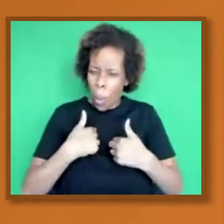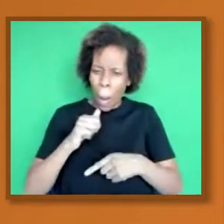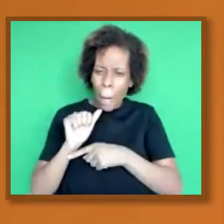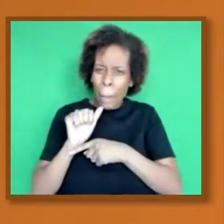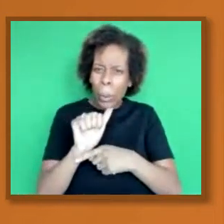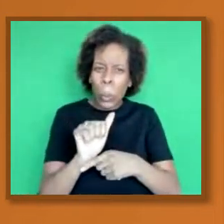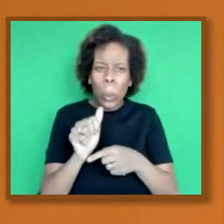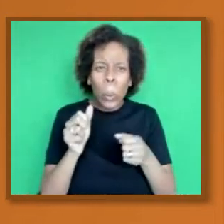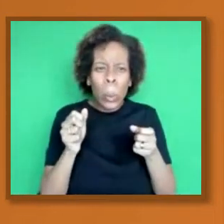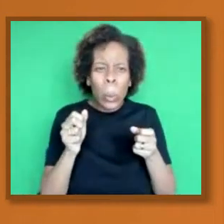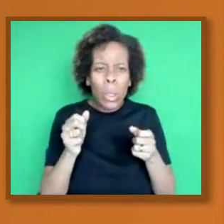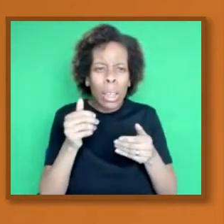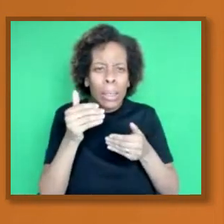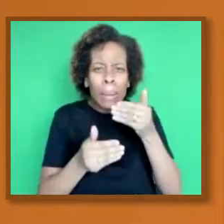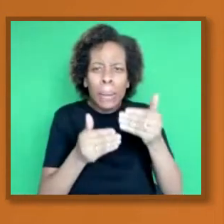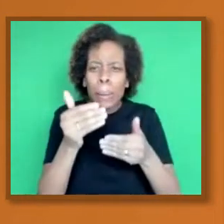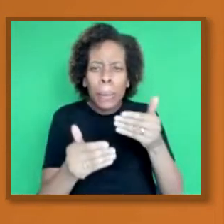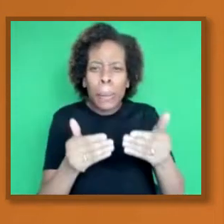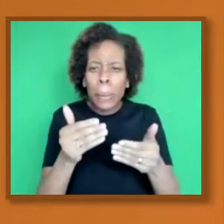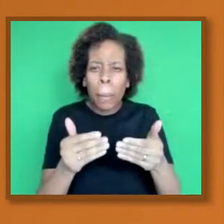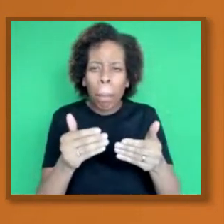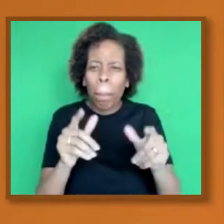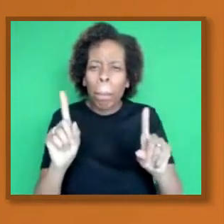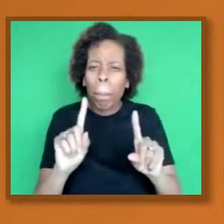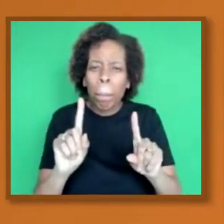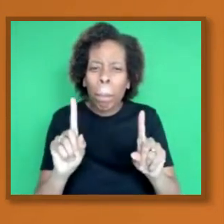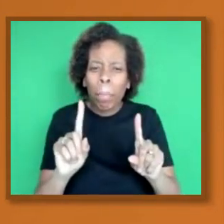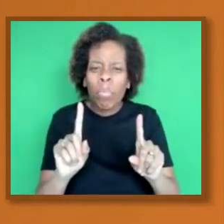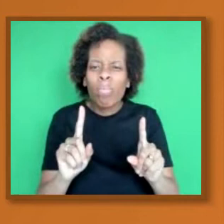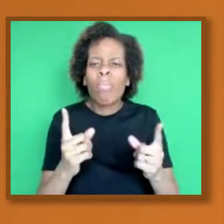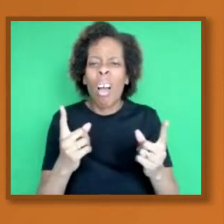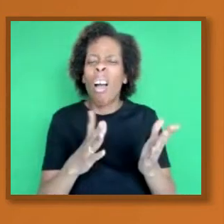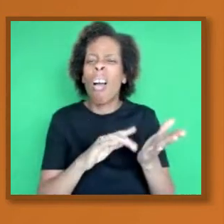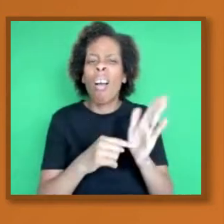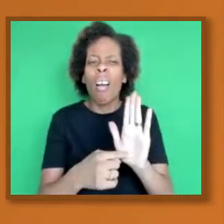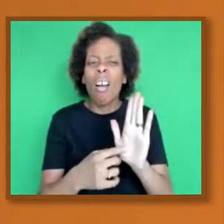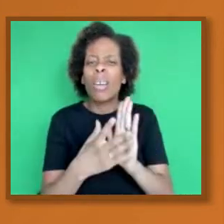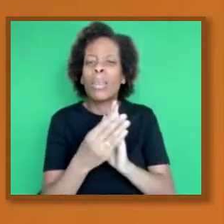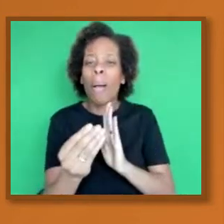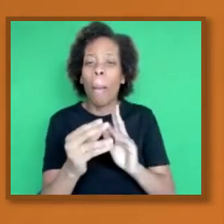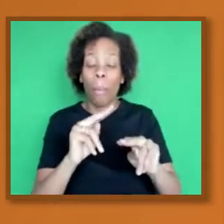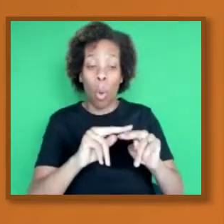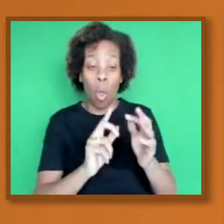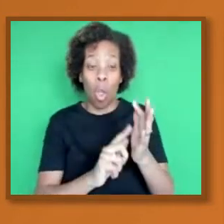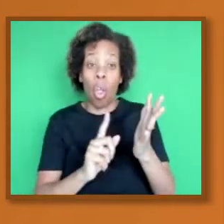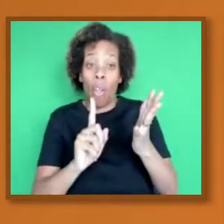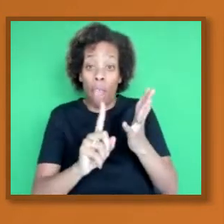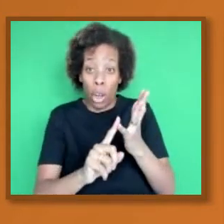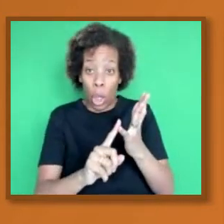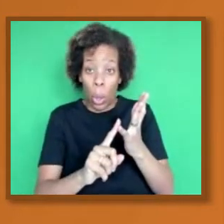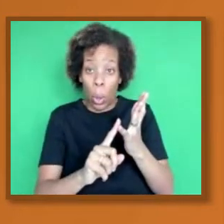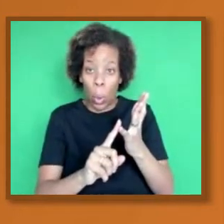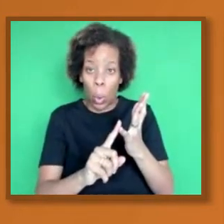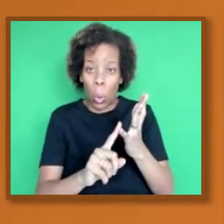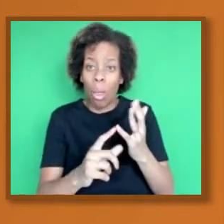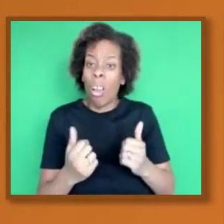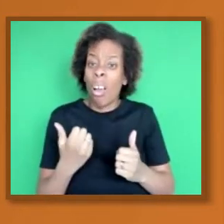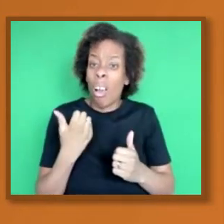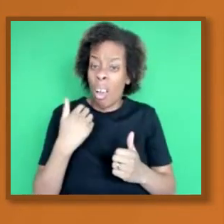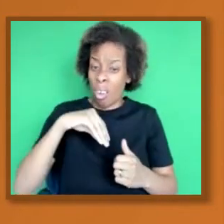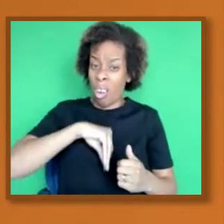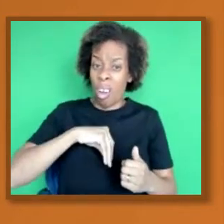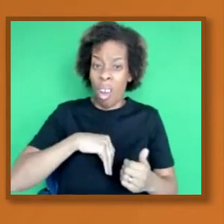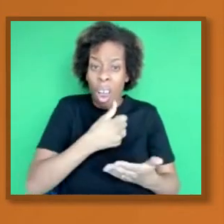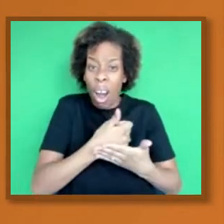many of us have had. Flu, for example. We produce antibodies. And as you can see on this slide, what antibodies do